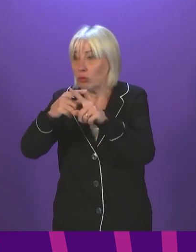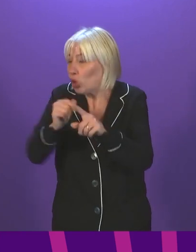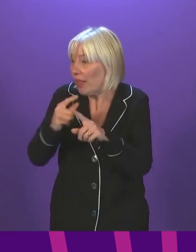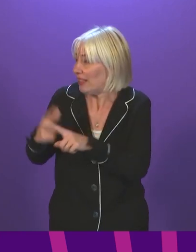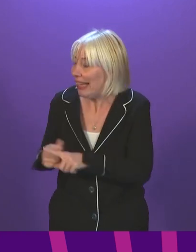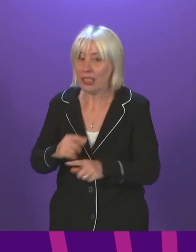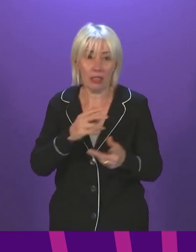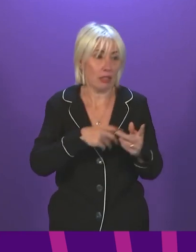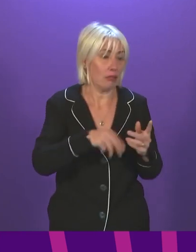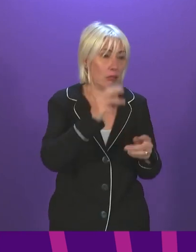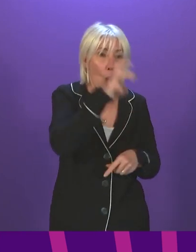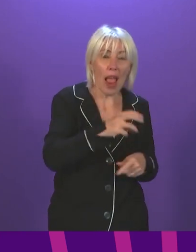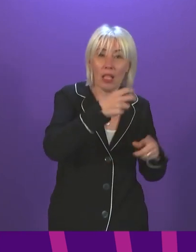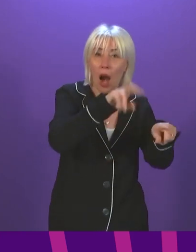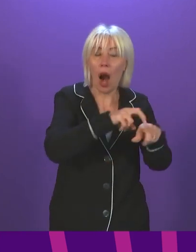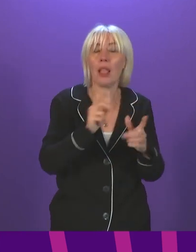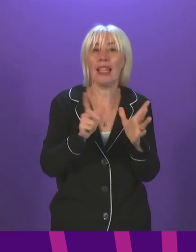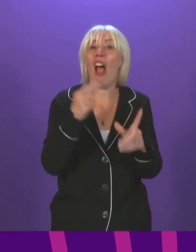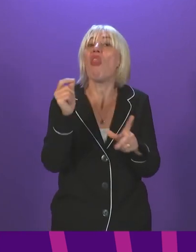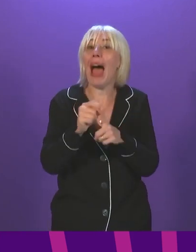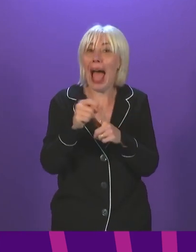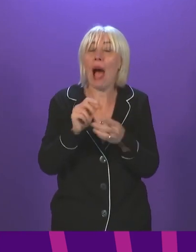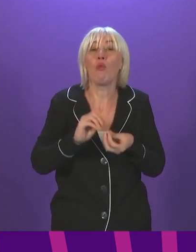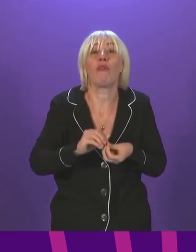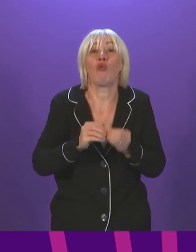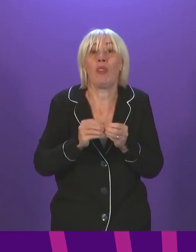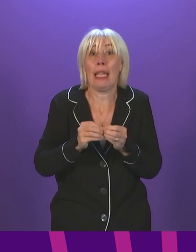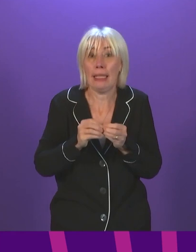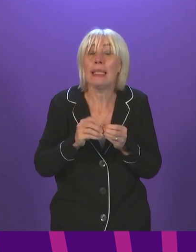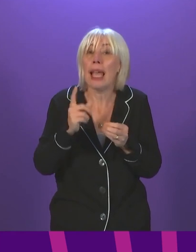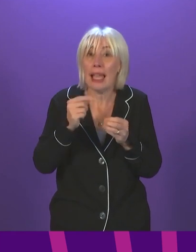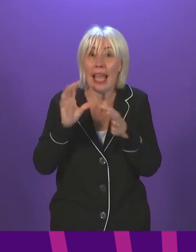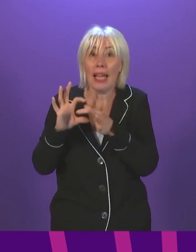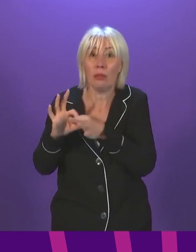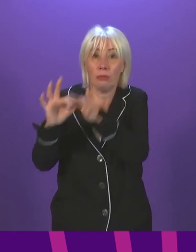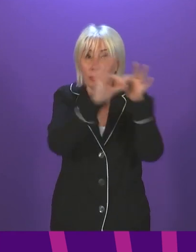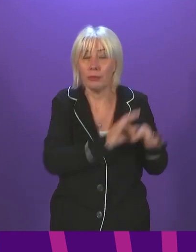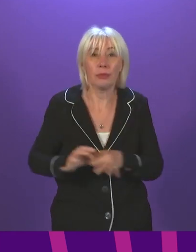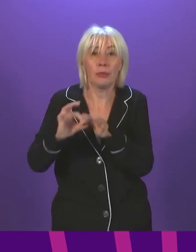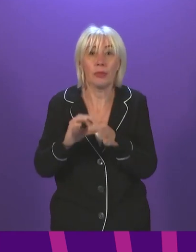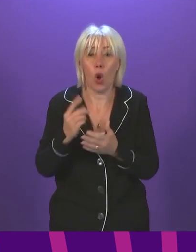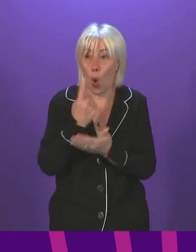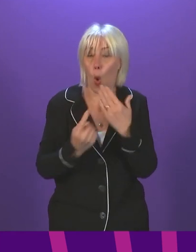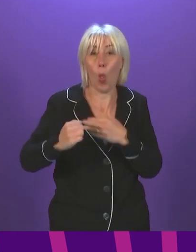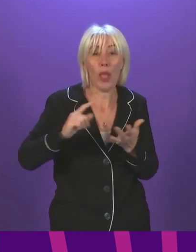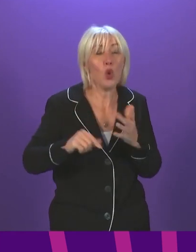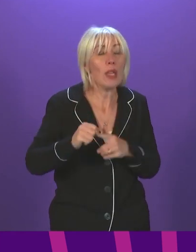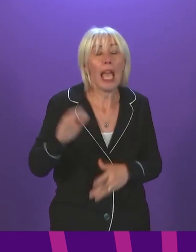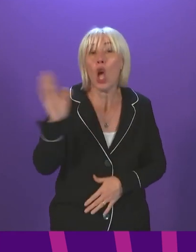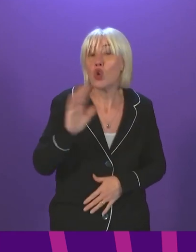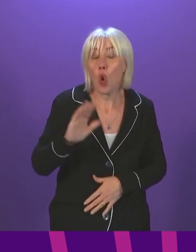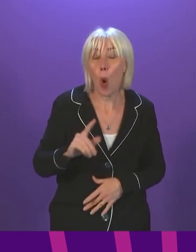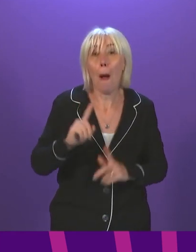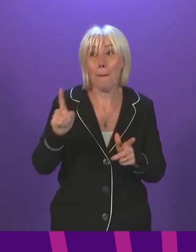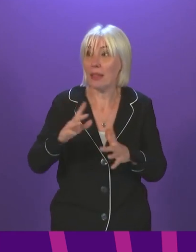app that we have designed is designed to offer interoperability across not just the UK, but the common travel